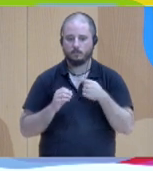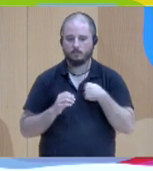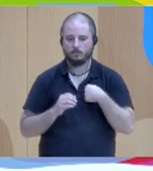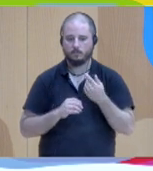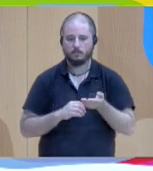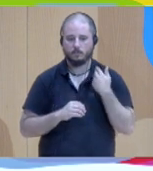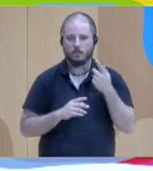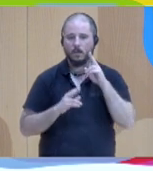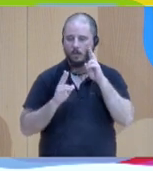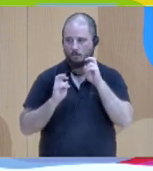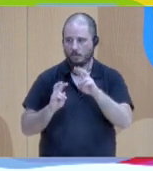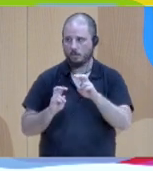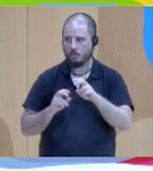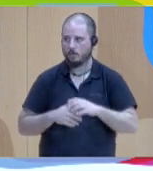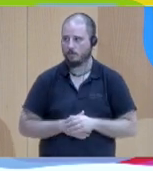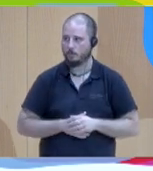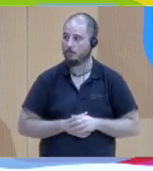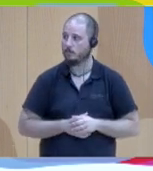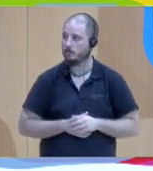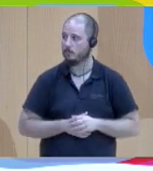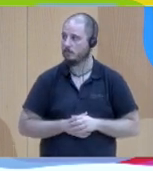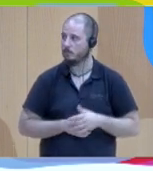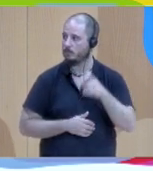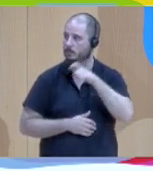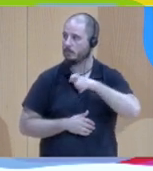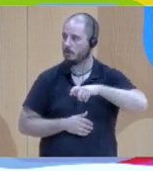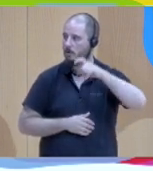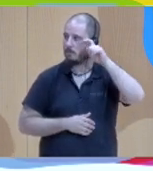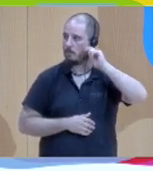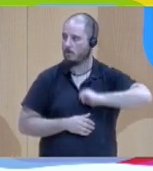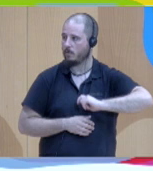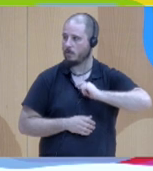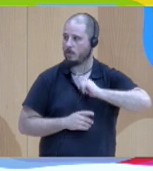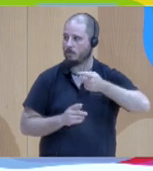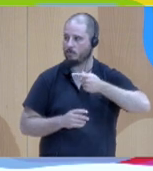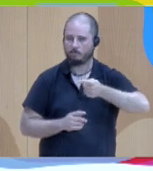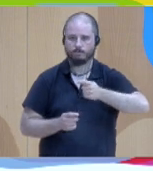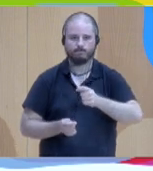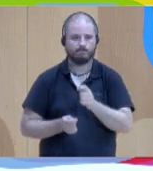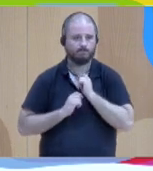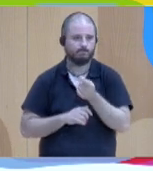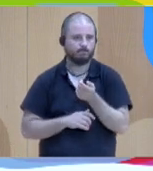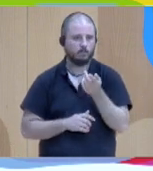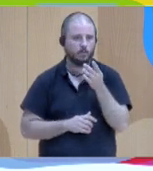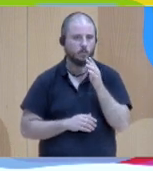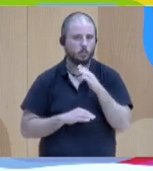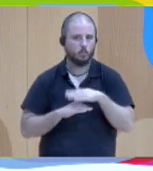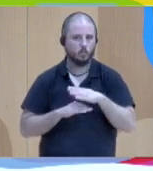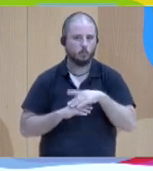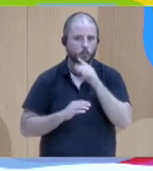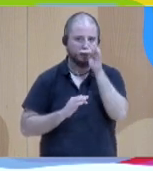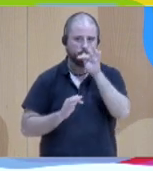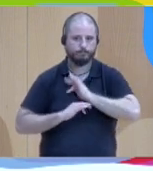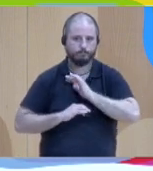professionals blaming each other my favorite case as I was a